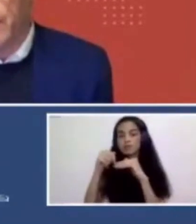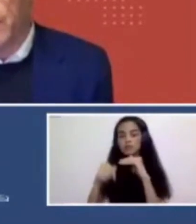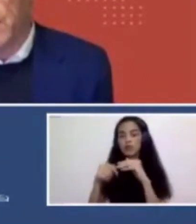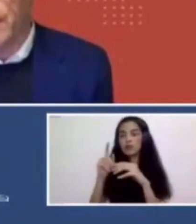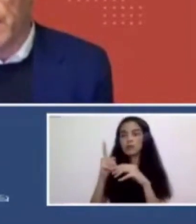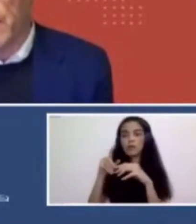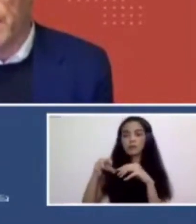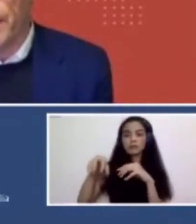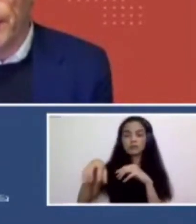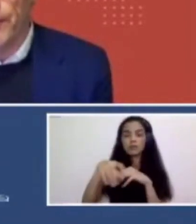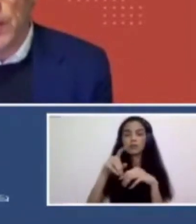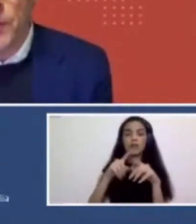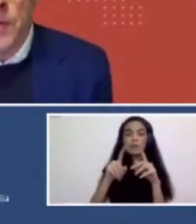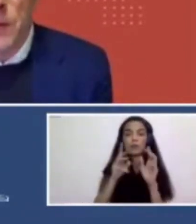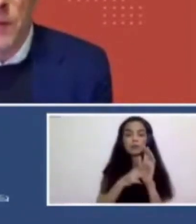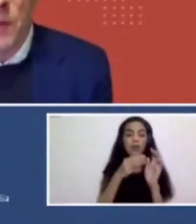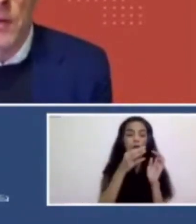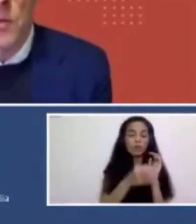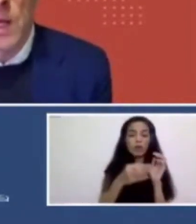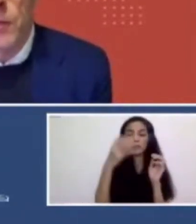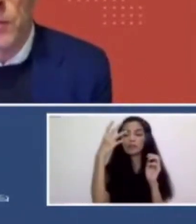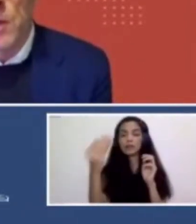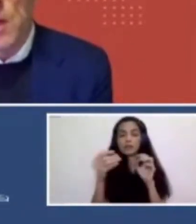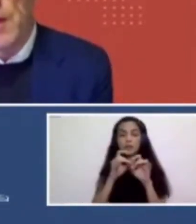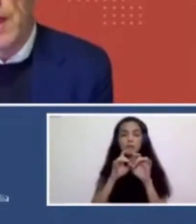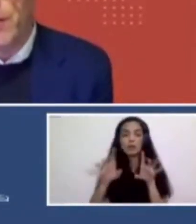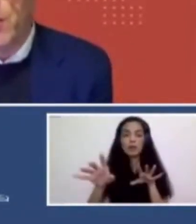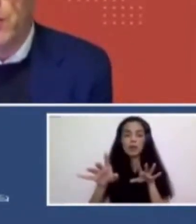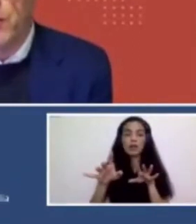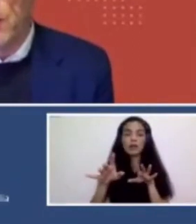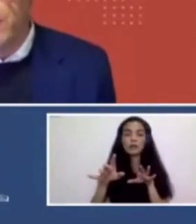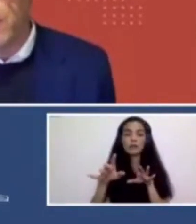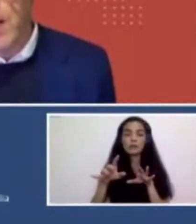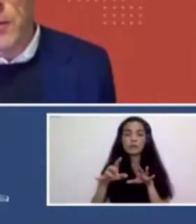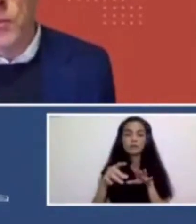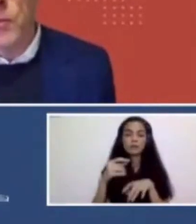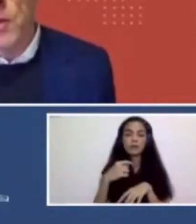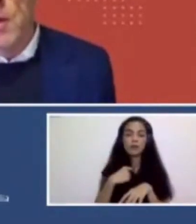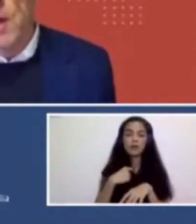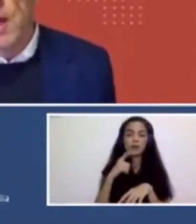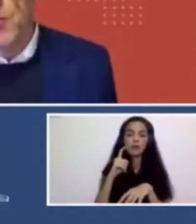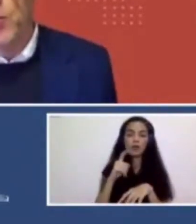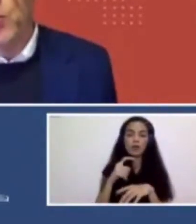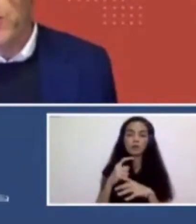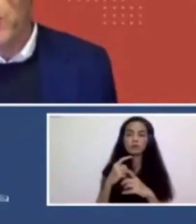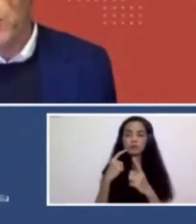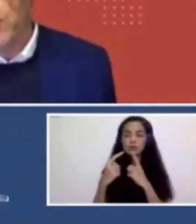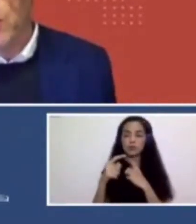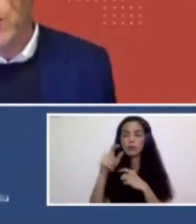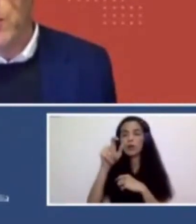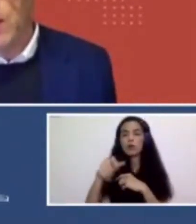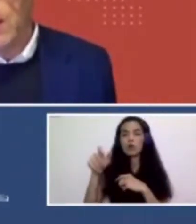different kind of, um, precinct, if you like, or council. And they have their own, you know, councils, uh, and when you,